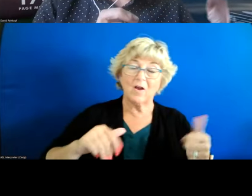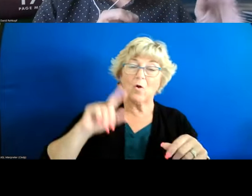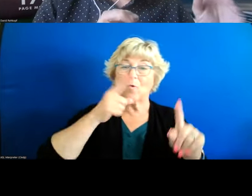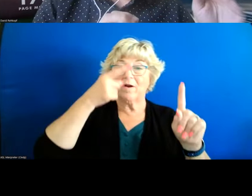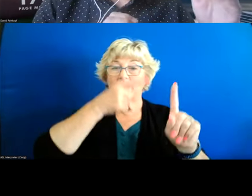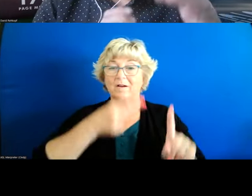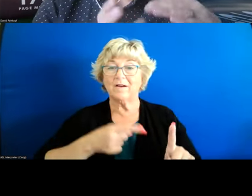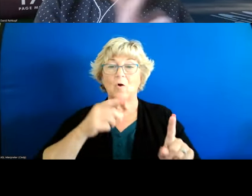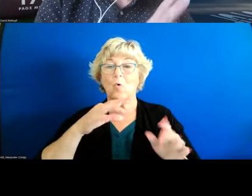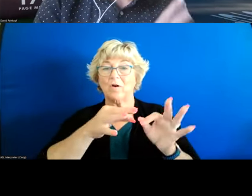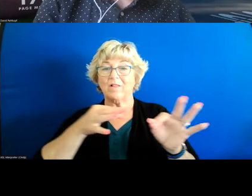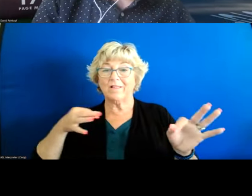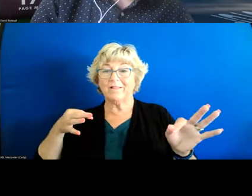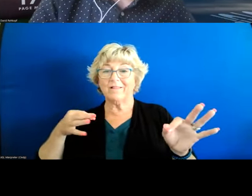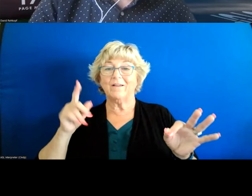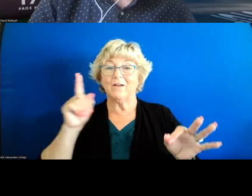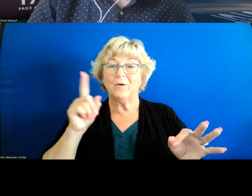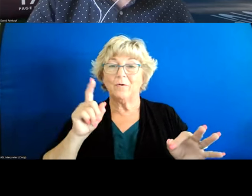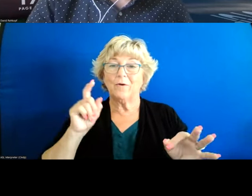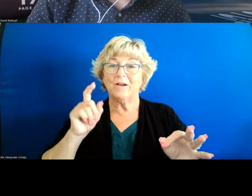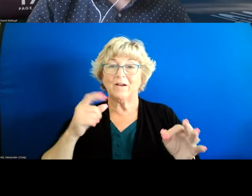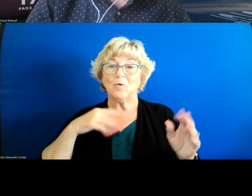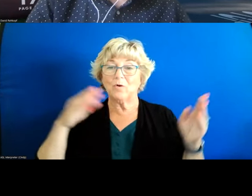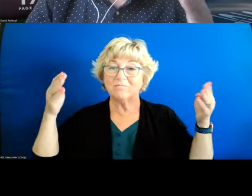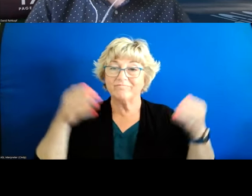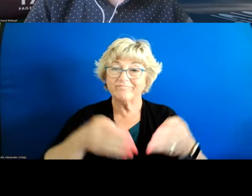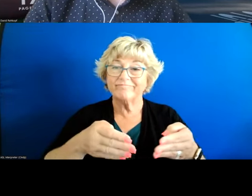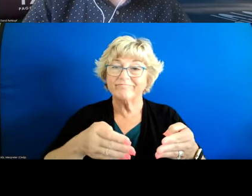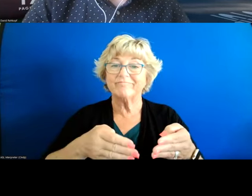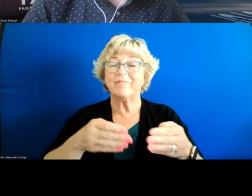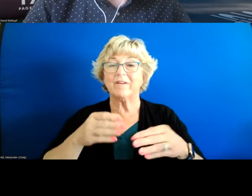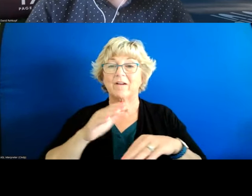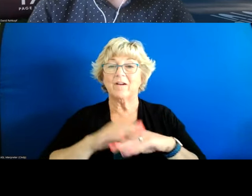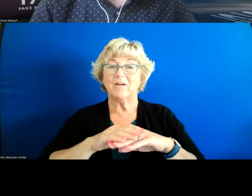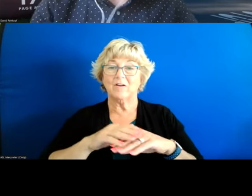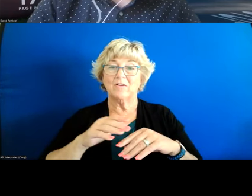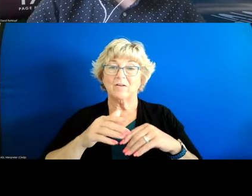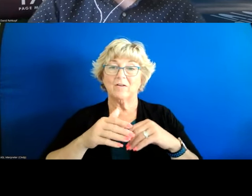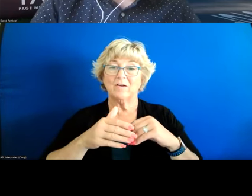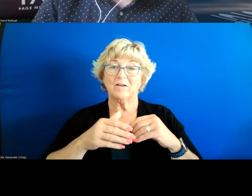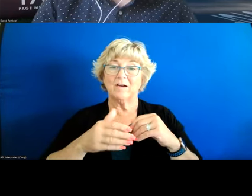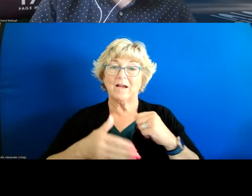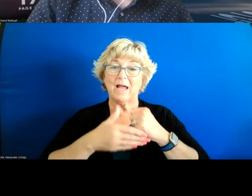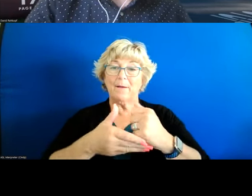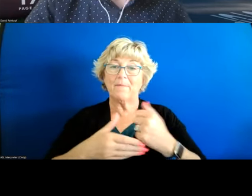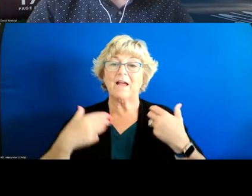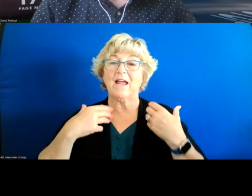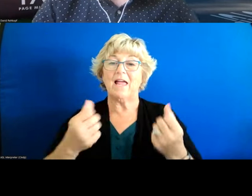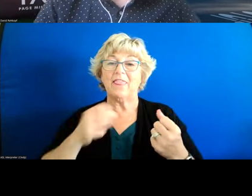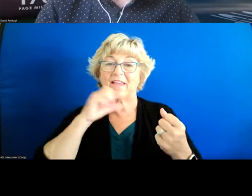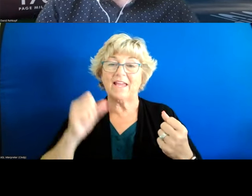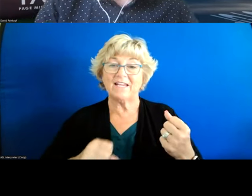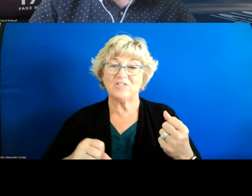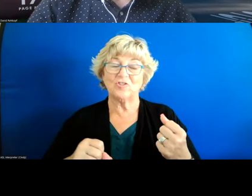lagging behind other areas and where we may sort of invest resources uh for for sort of promoting healthy aging in the future